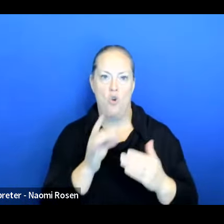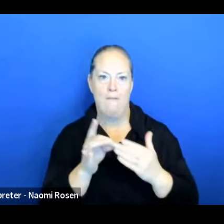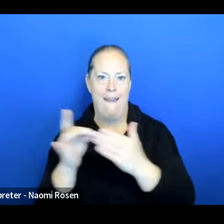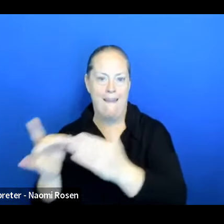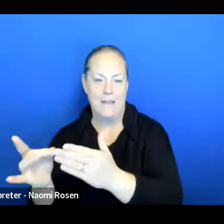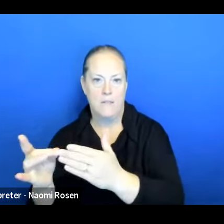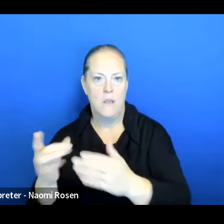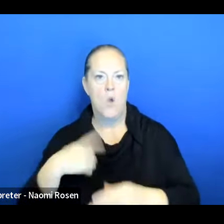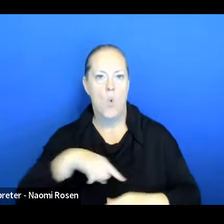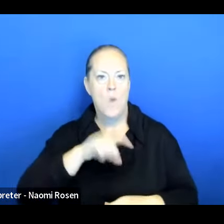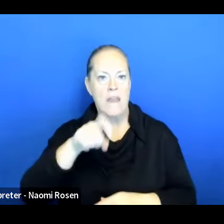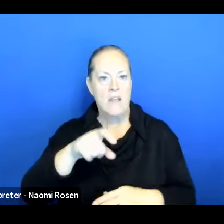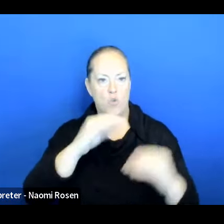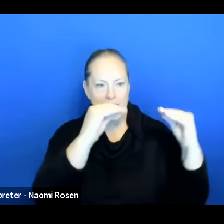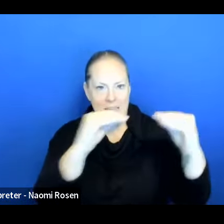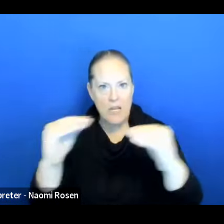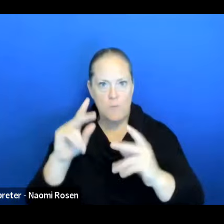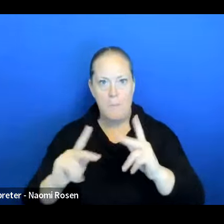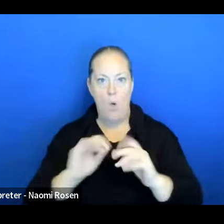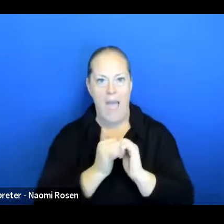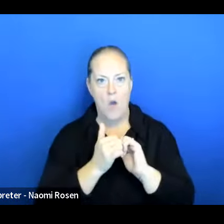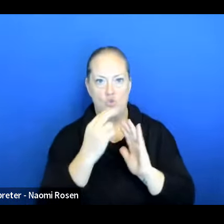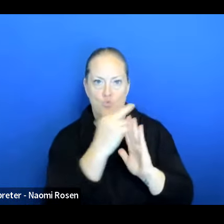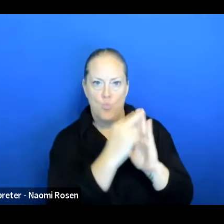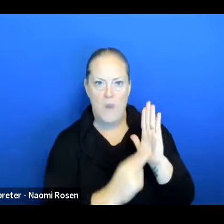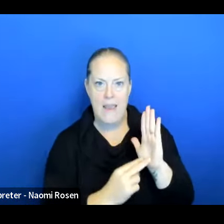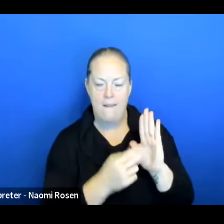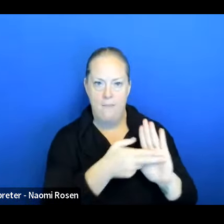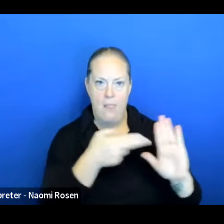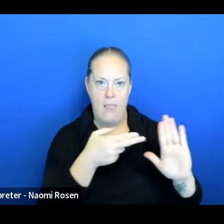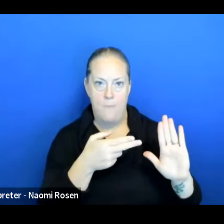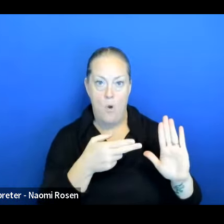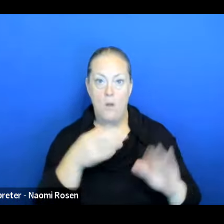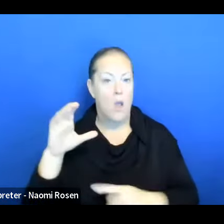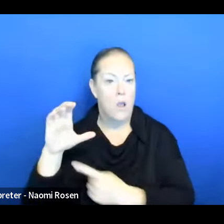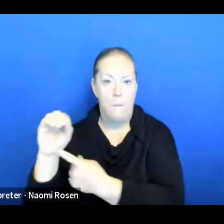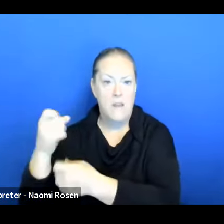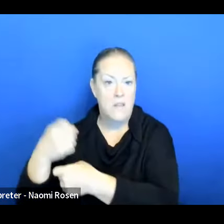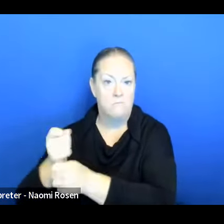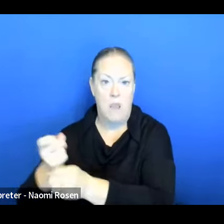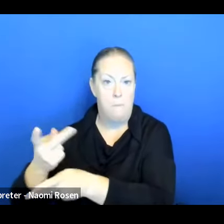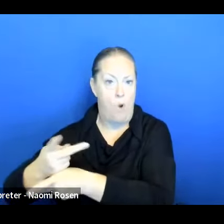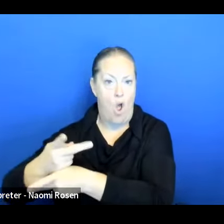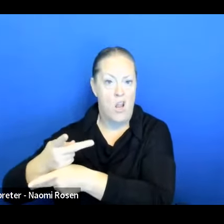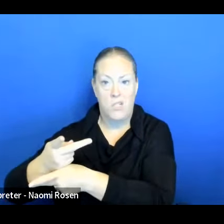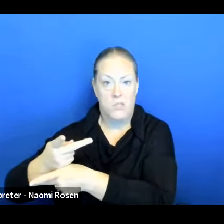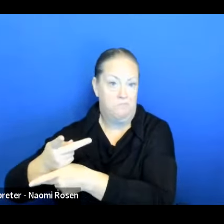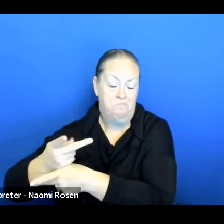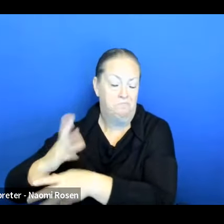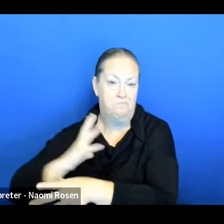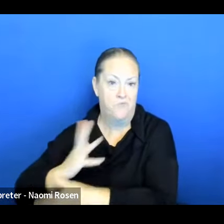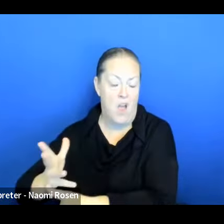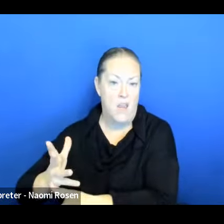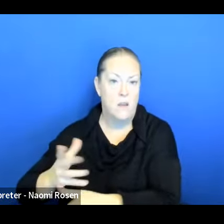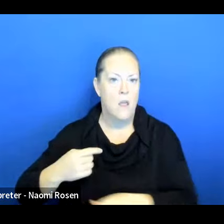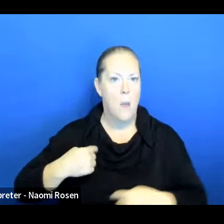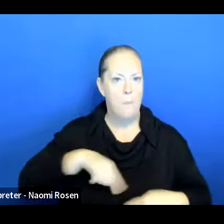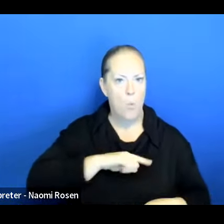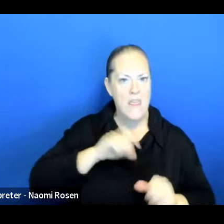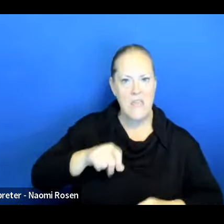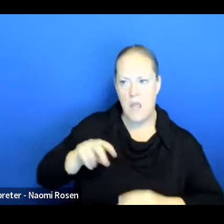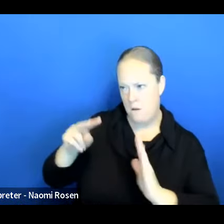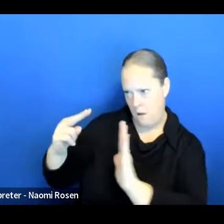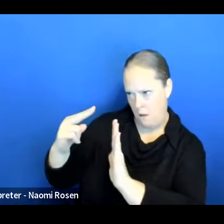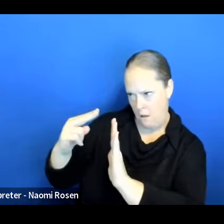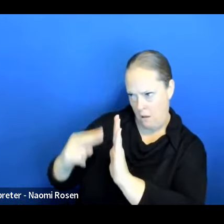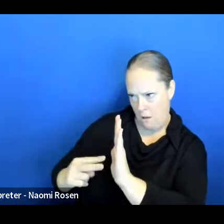teach folks how to read those labels so that the company is going to produce their product. And we have an opportunity to read those labels and make a choice